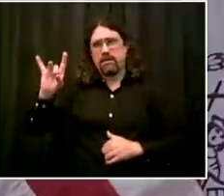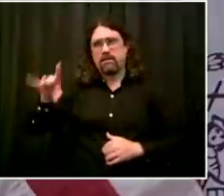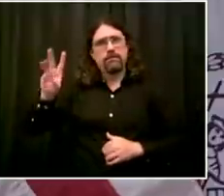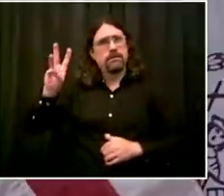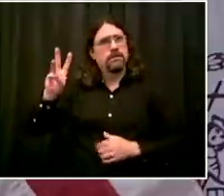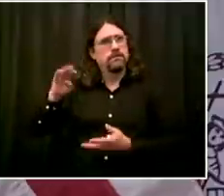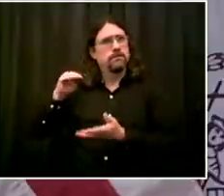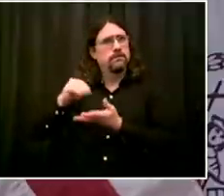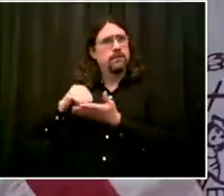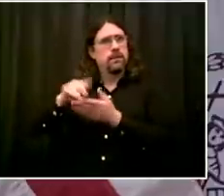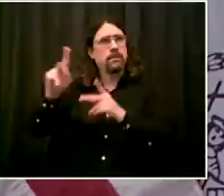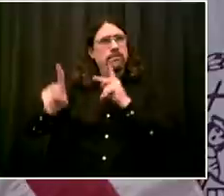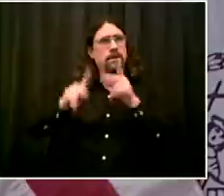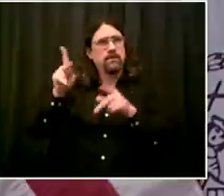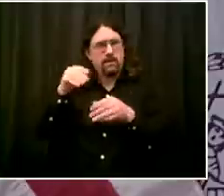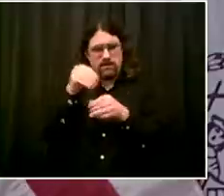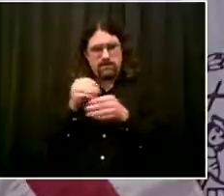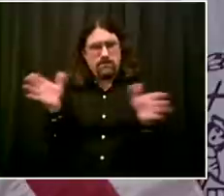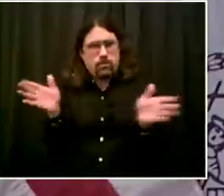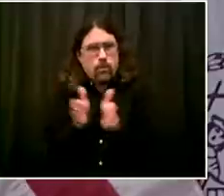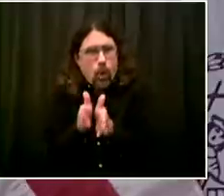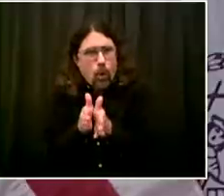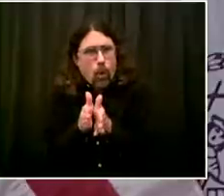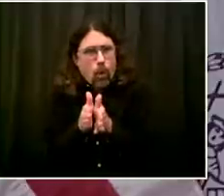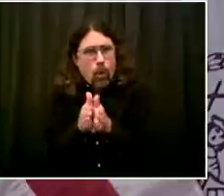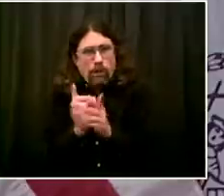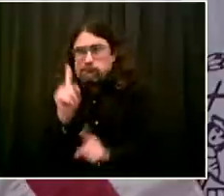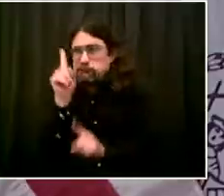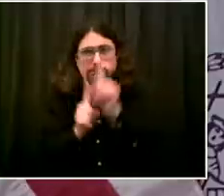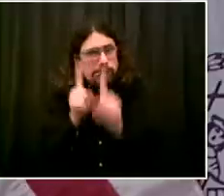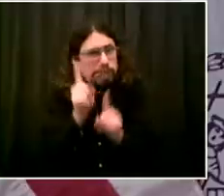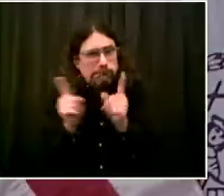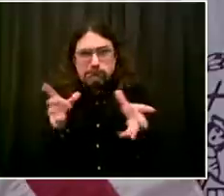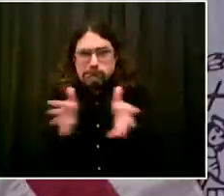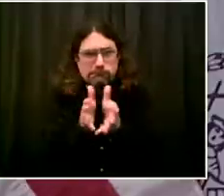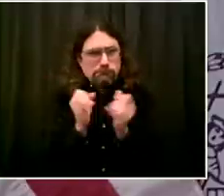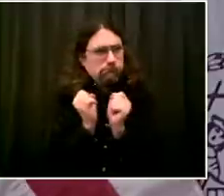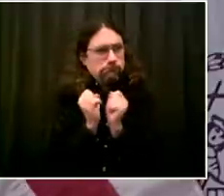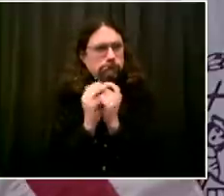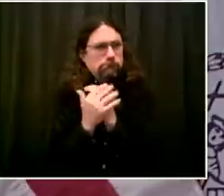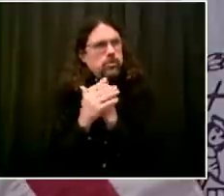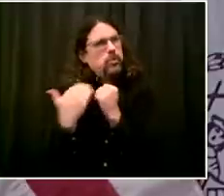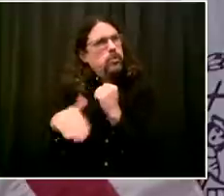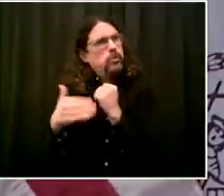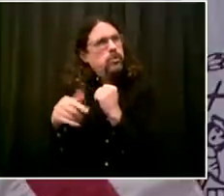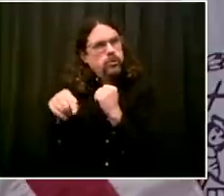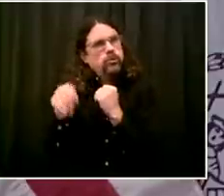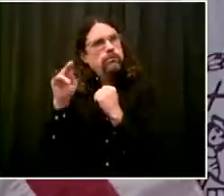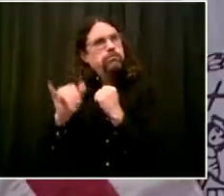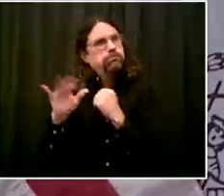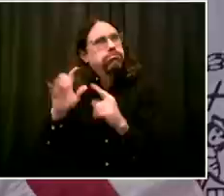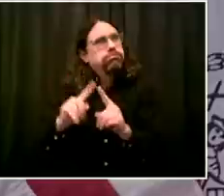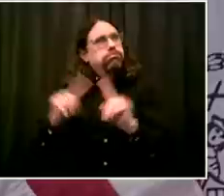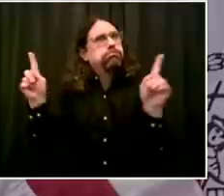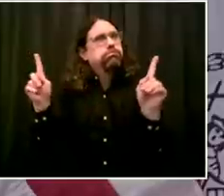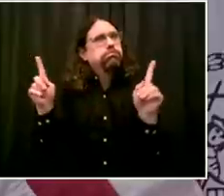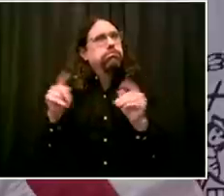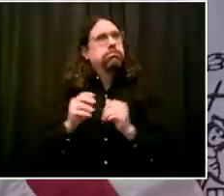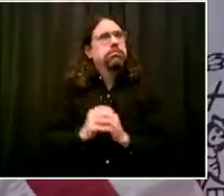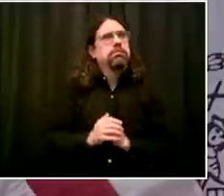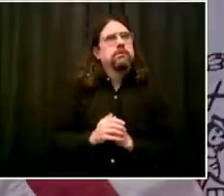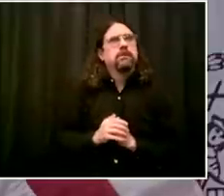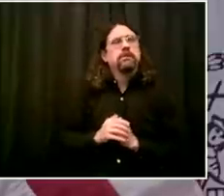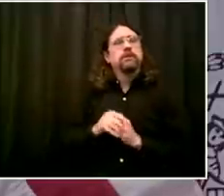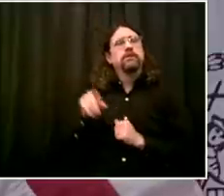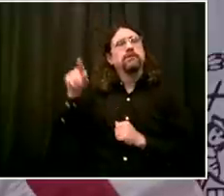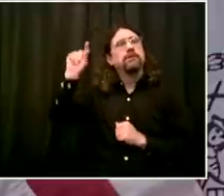governor seeing the progress that's been made and wanting to give people some relief is trying to find the appropriate way,